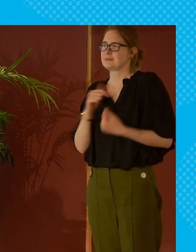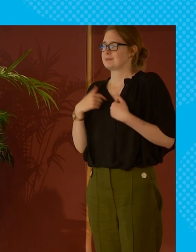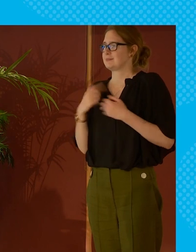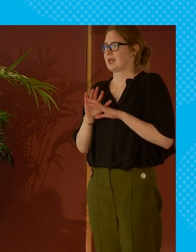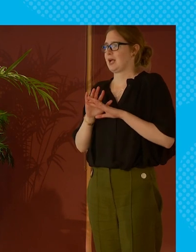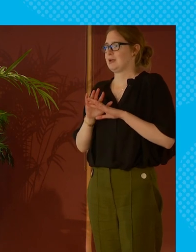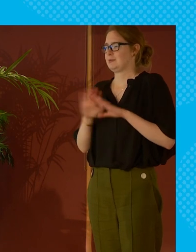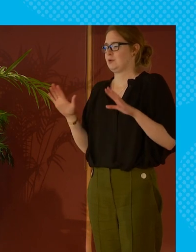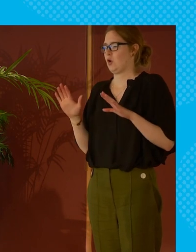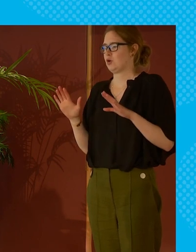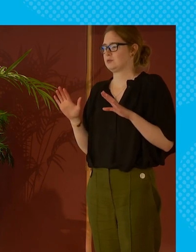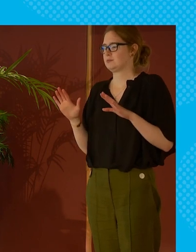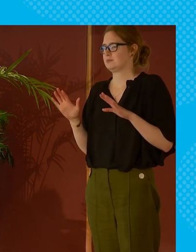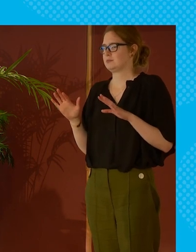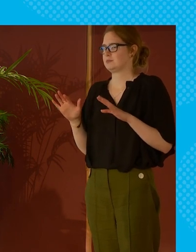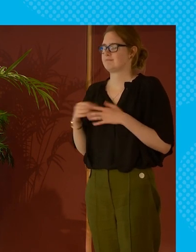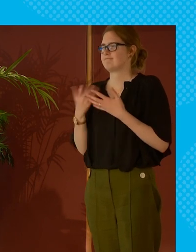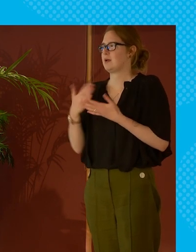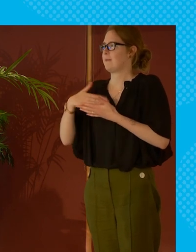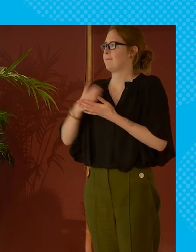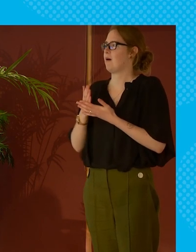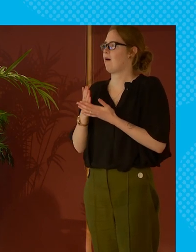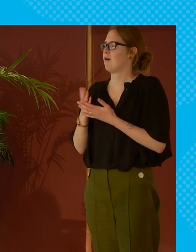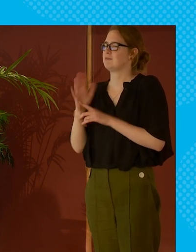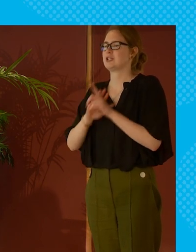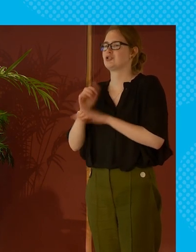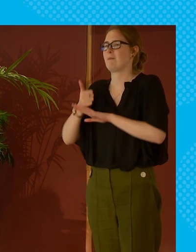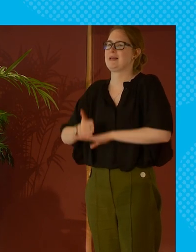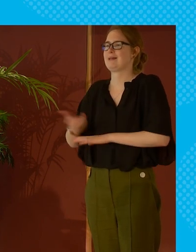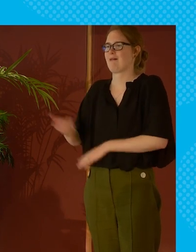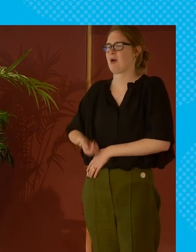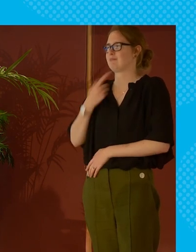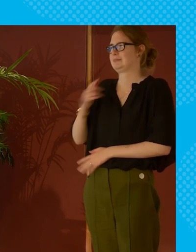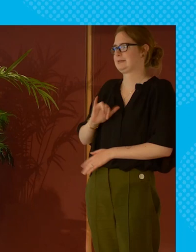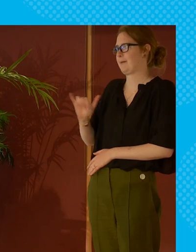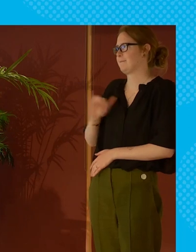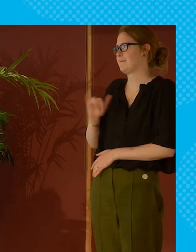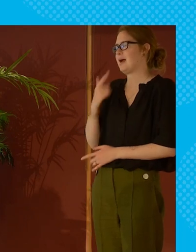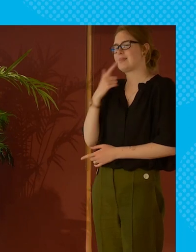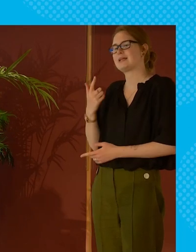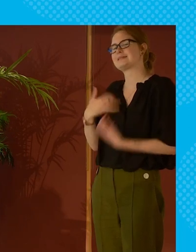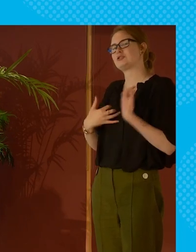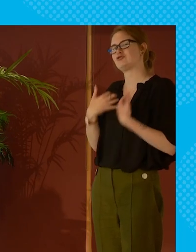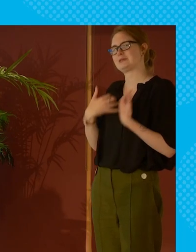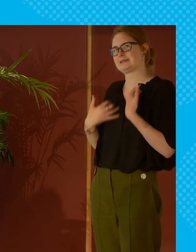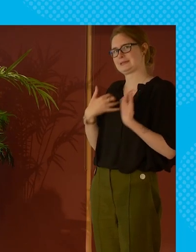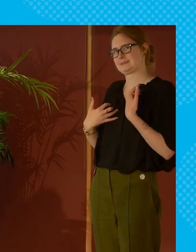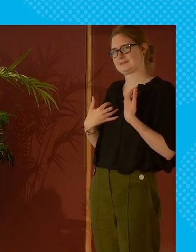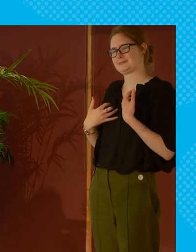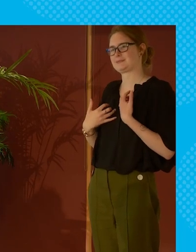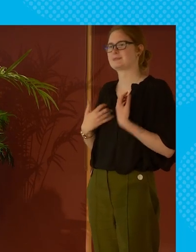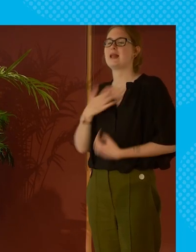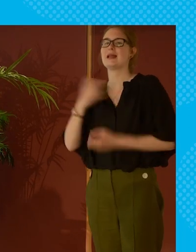i am not a proponent of universal basic income because so i i i think it's an